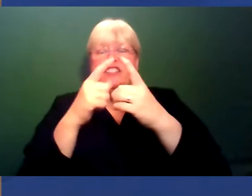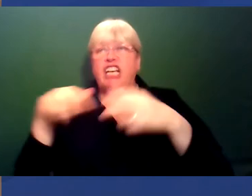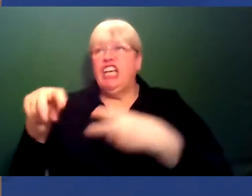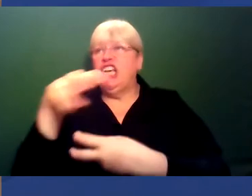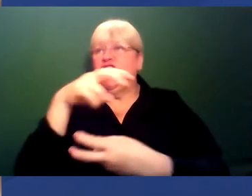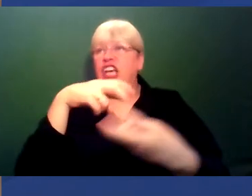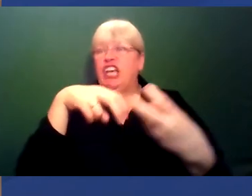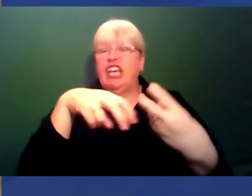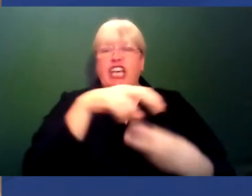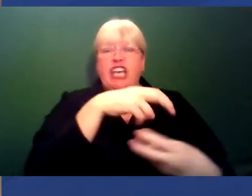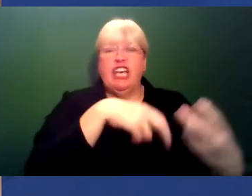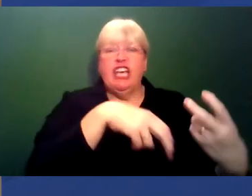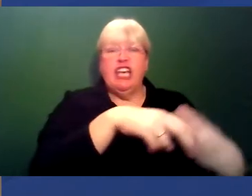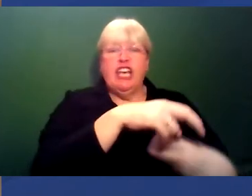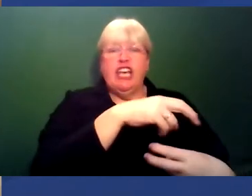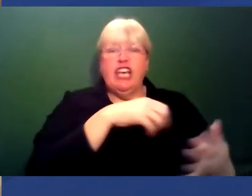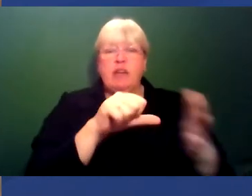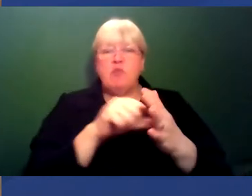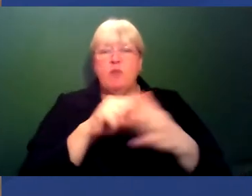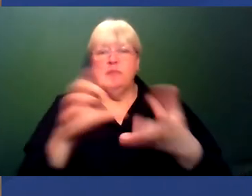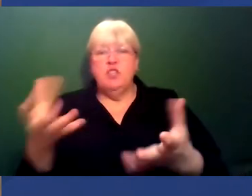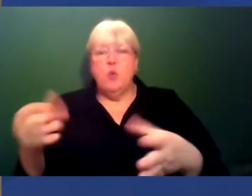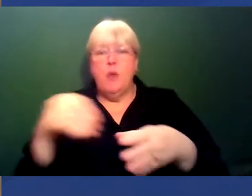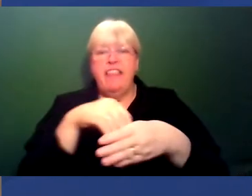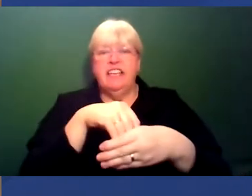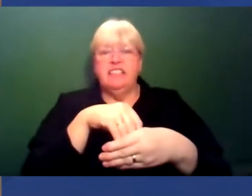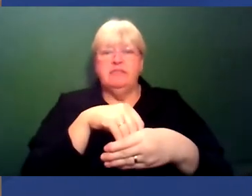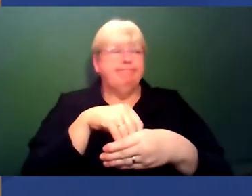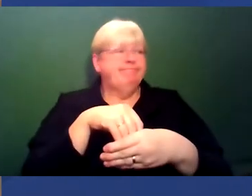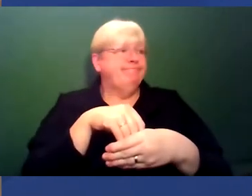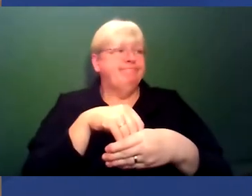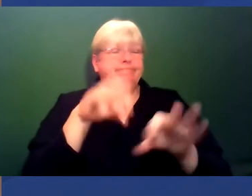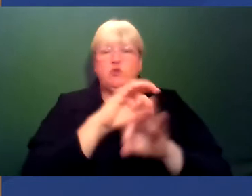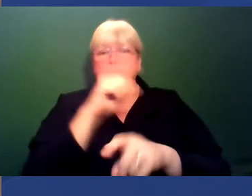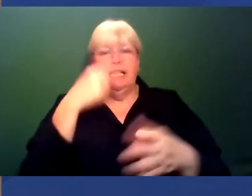with all these problems, and nobody seems to be able to tackle it.